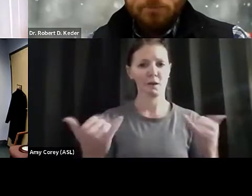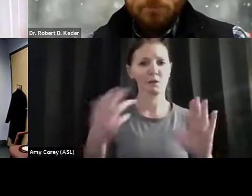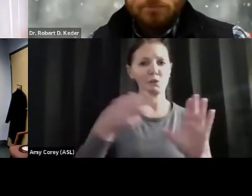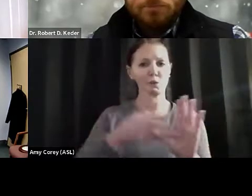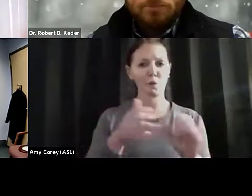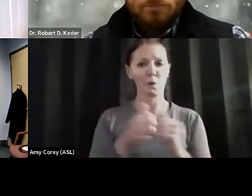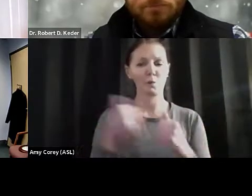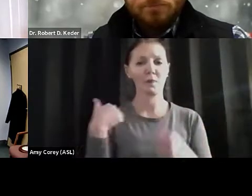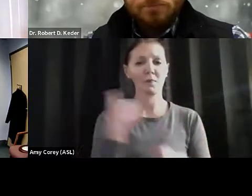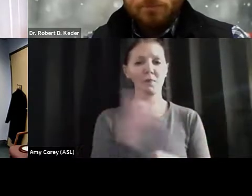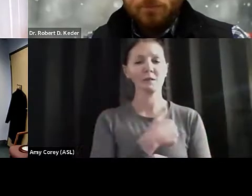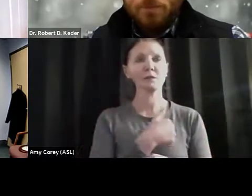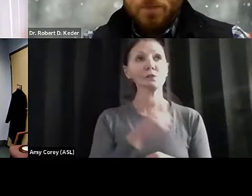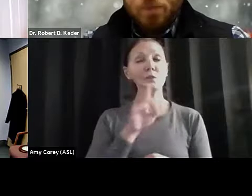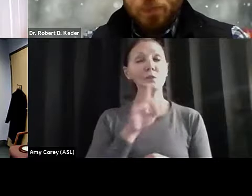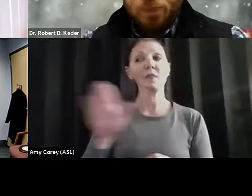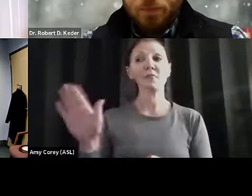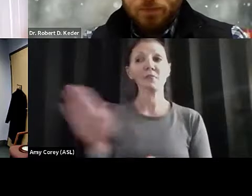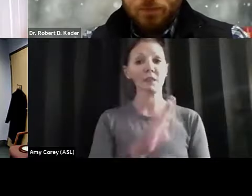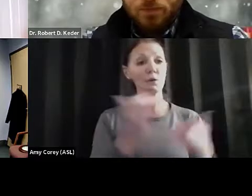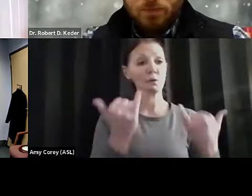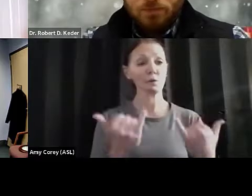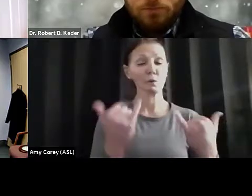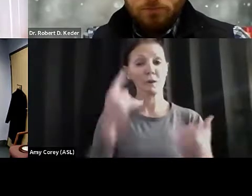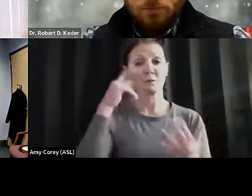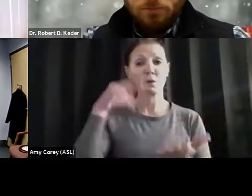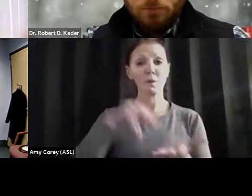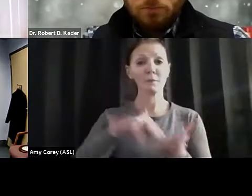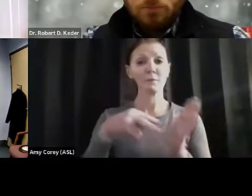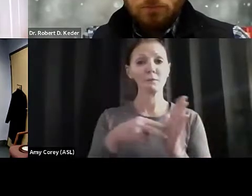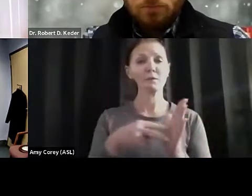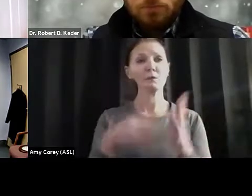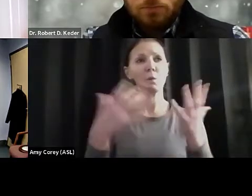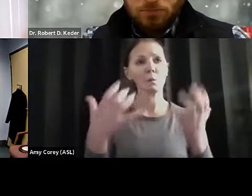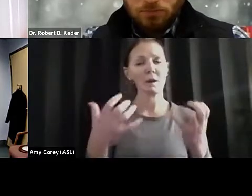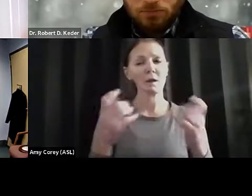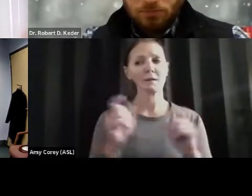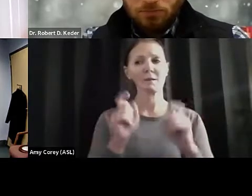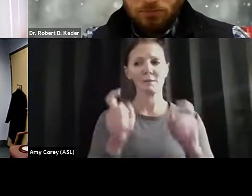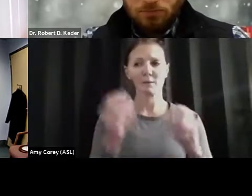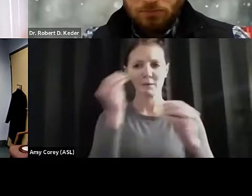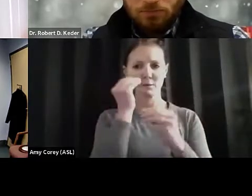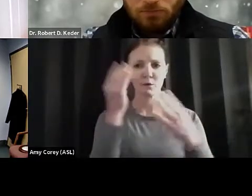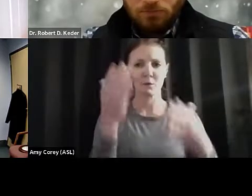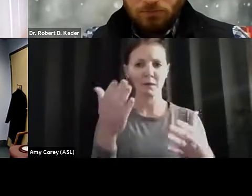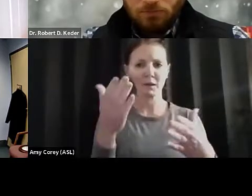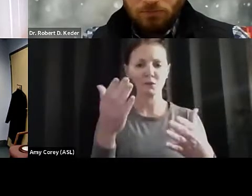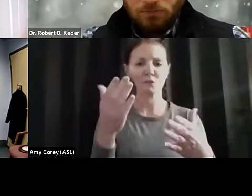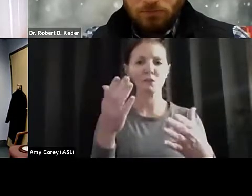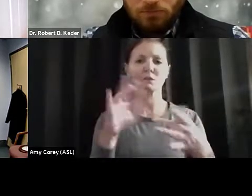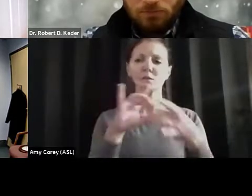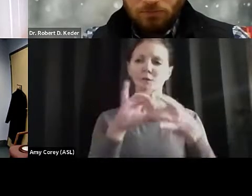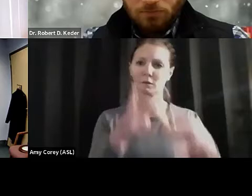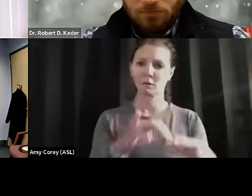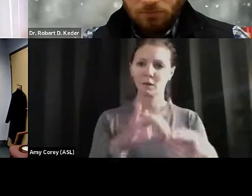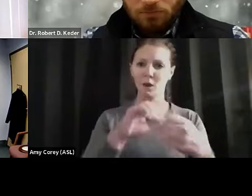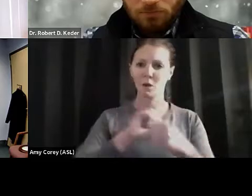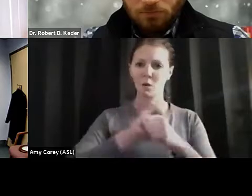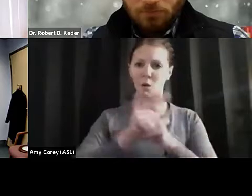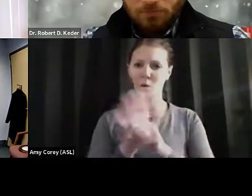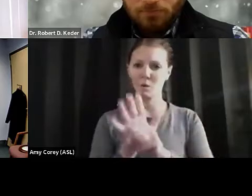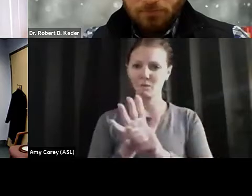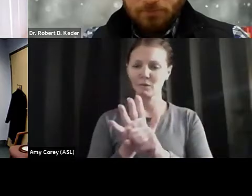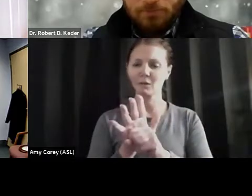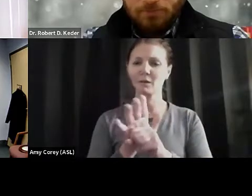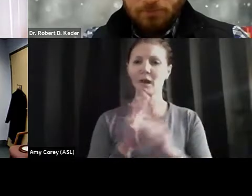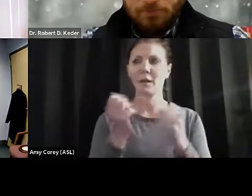provide us information about the implications of the COVID and any